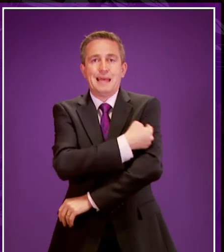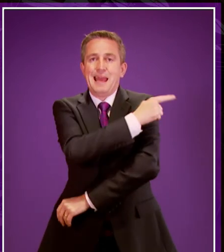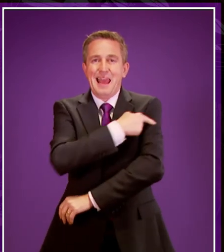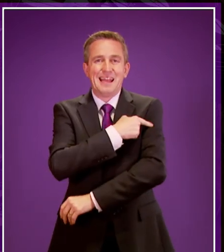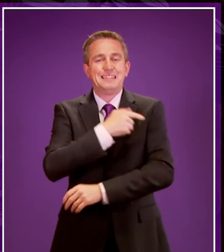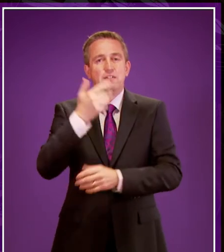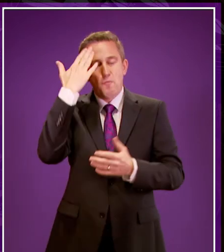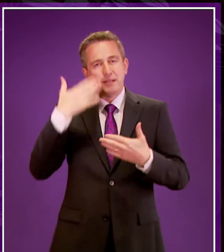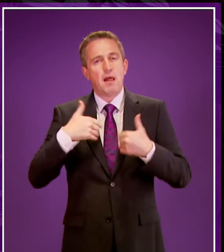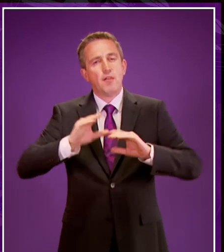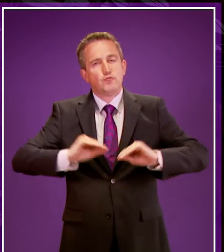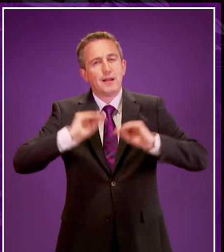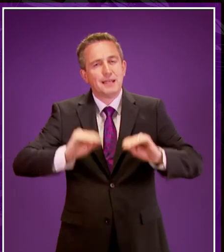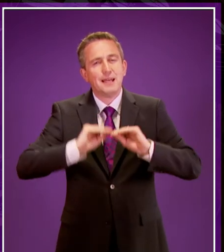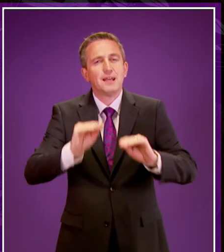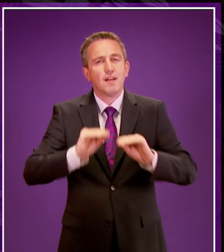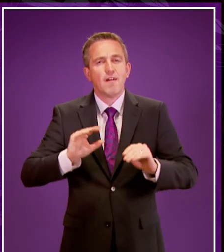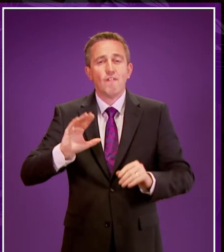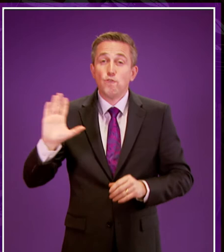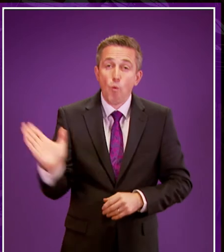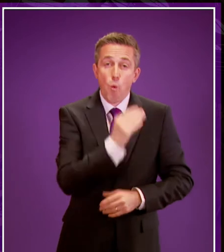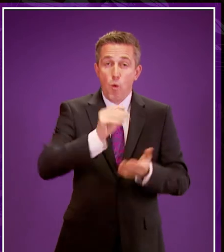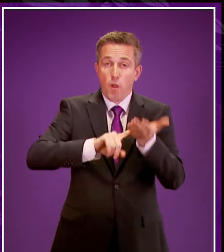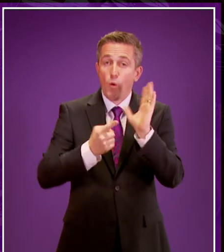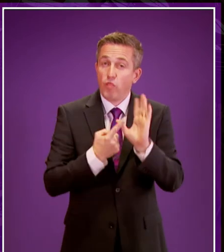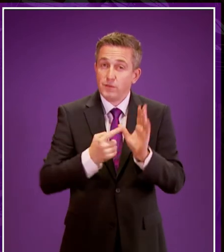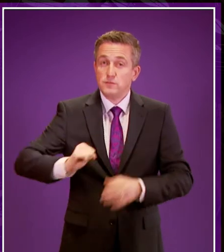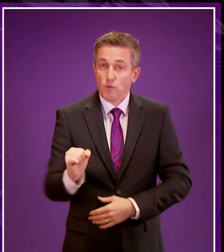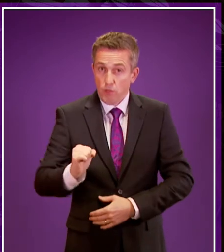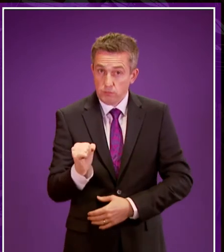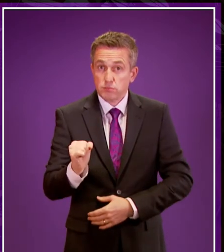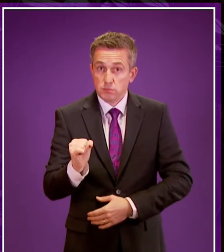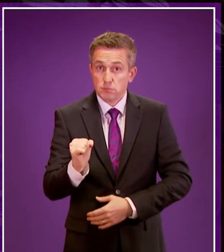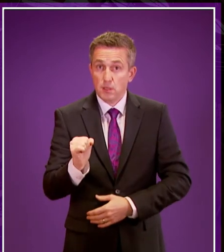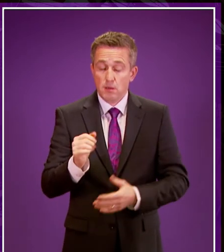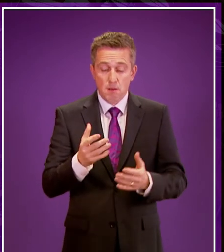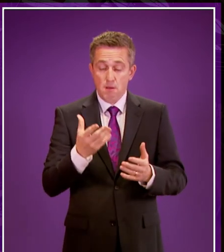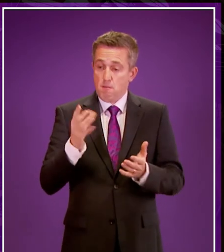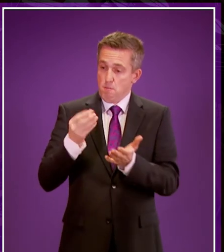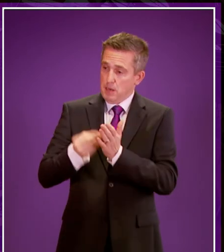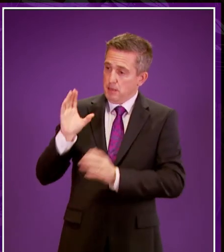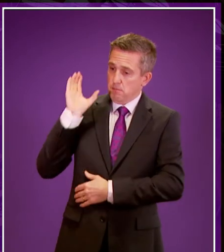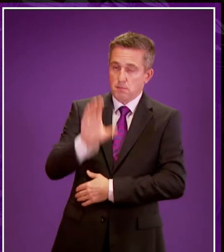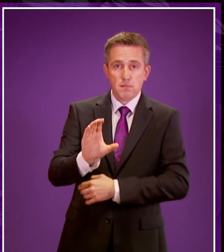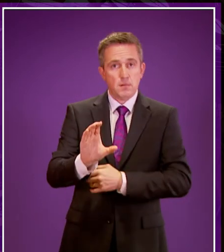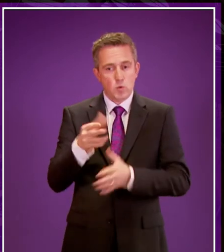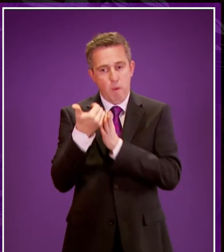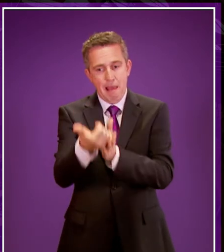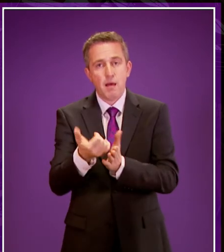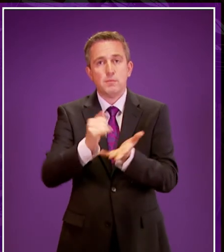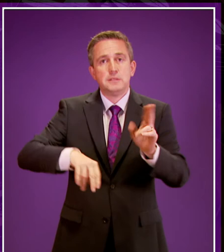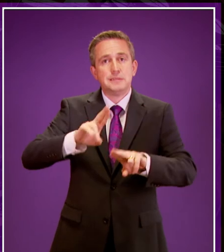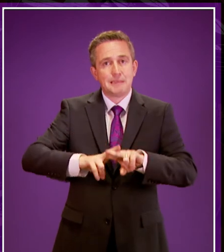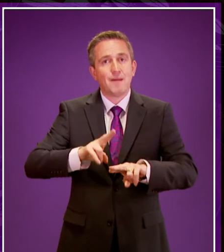children and young people to all local authorities. And some of the extra money is being used to train staff